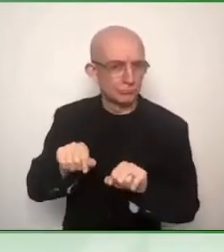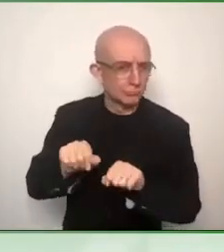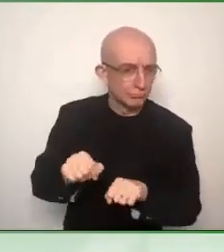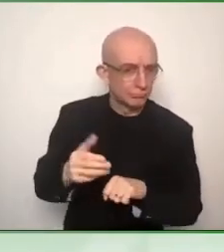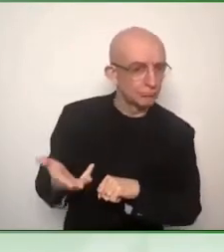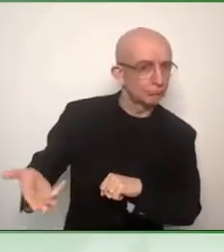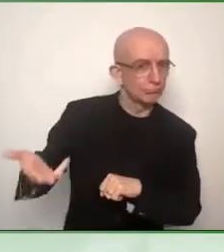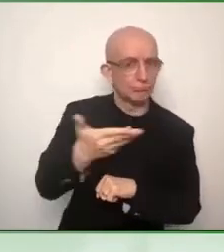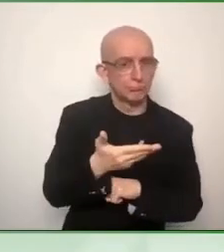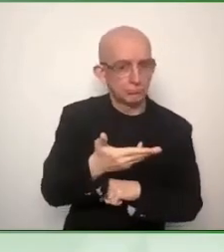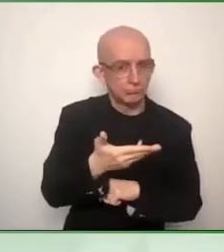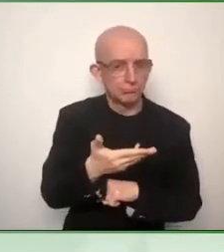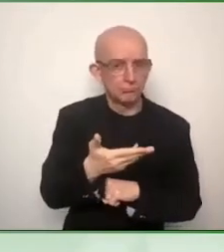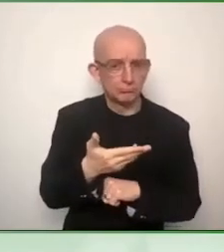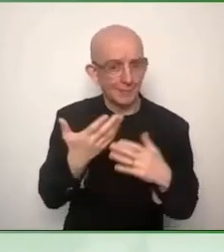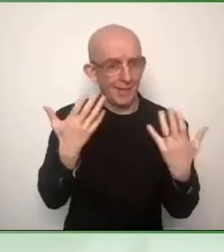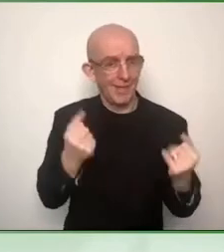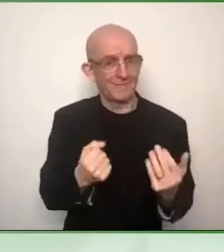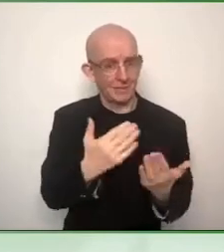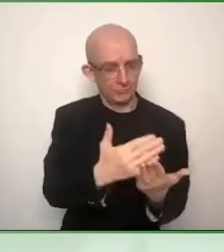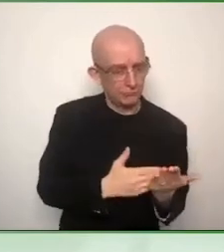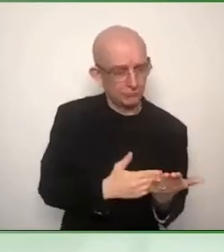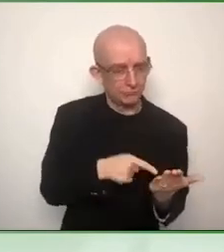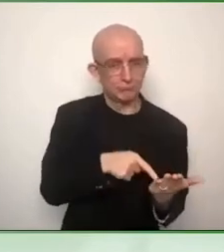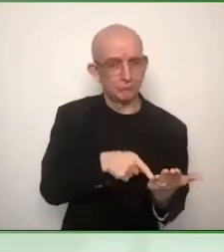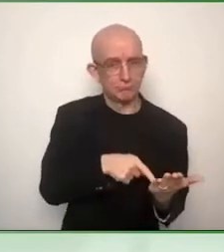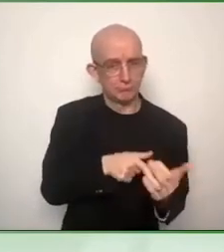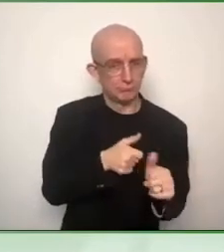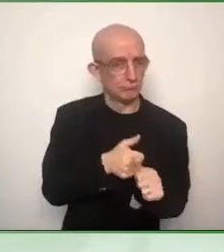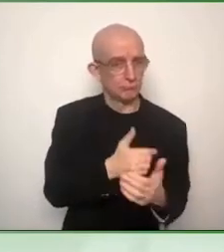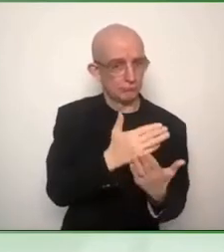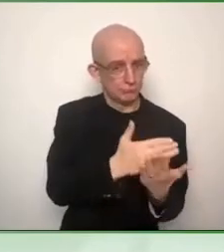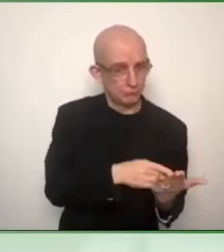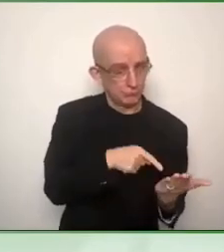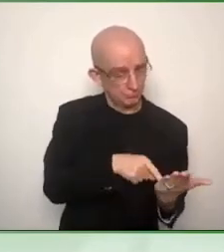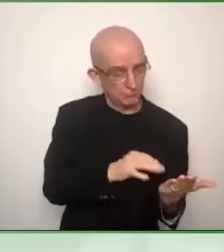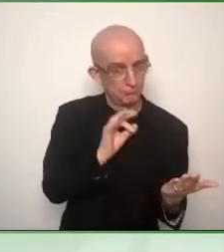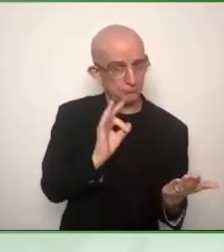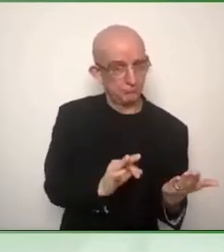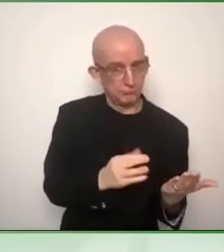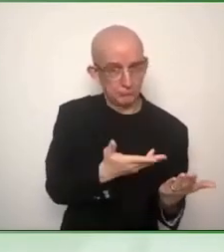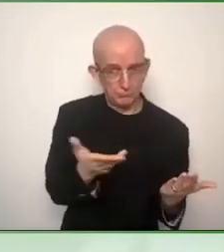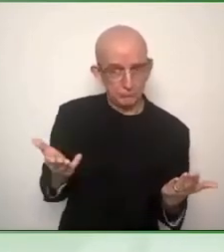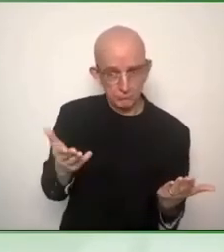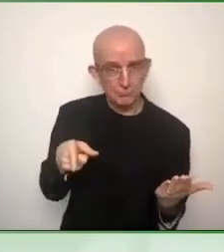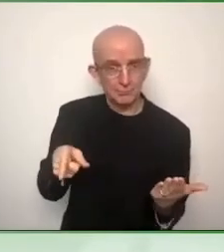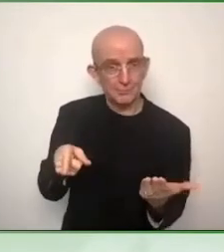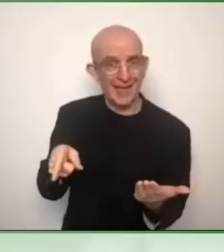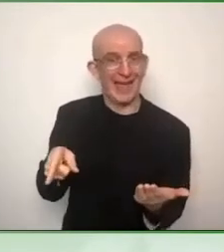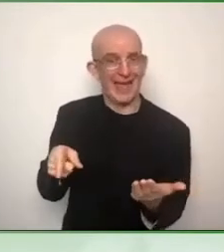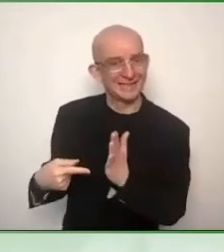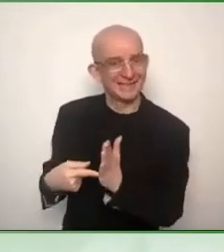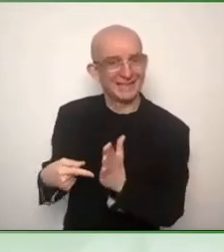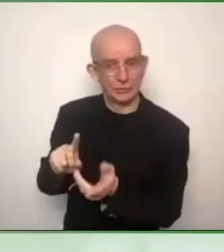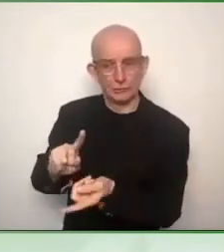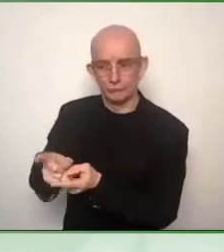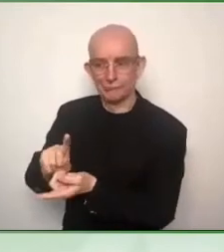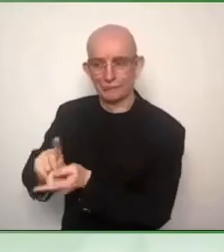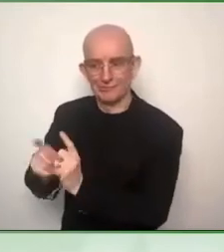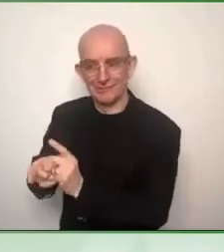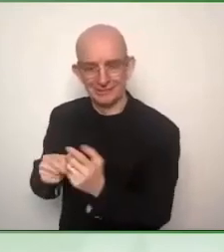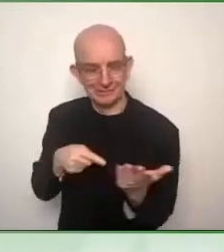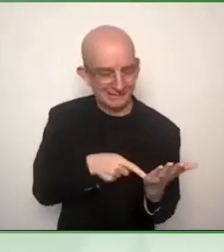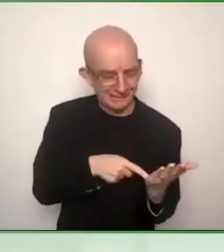Shadi, before we go into this discussion that's directly related to the European Accessibility Act, I think what's